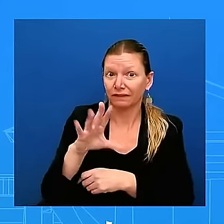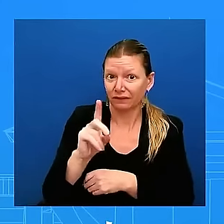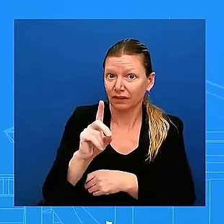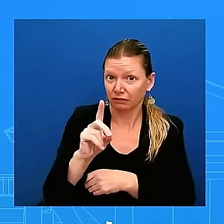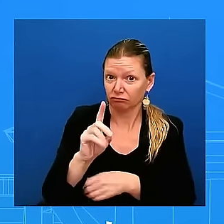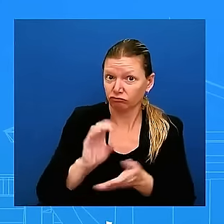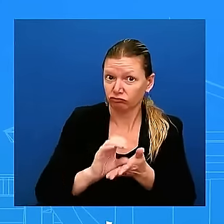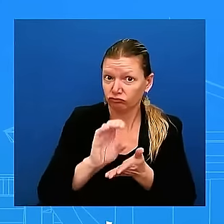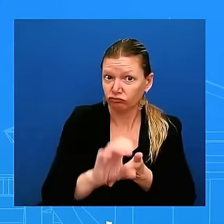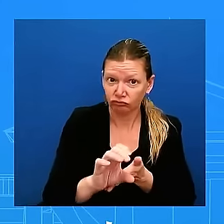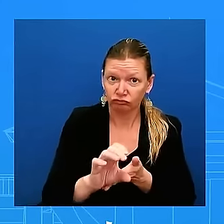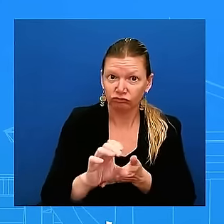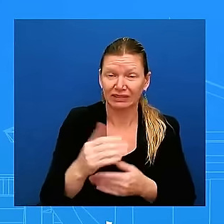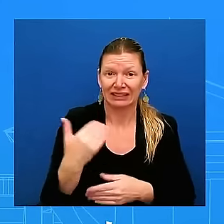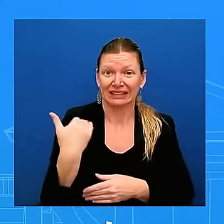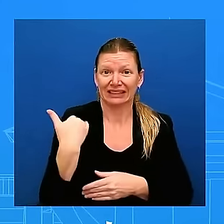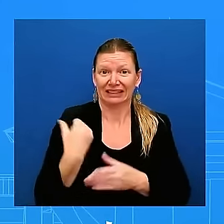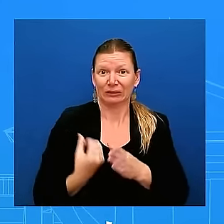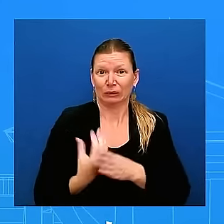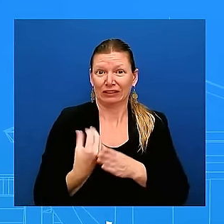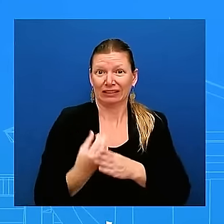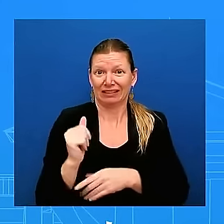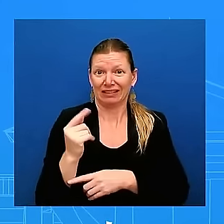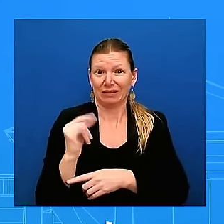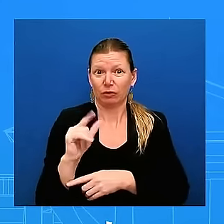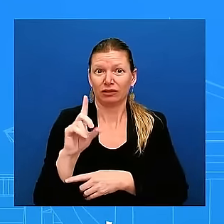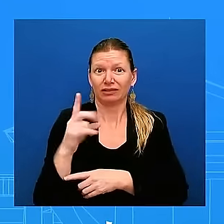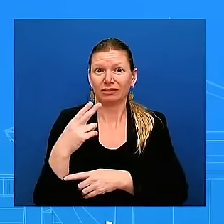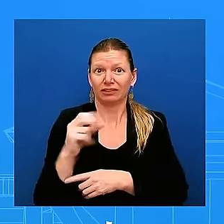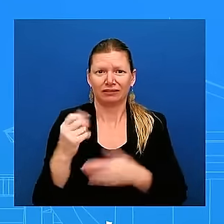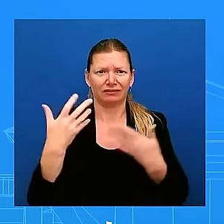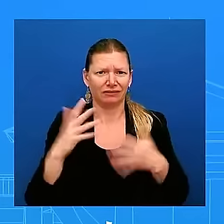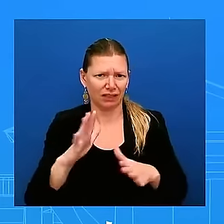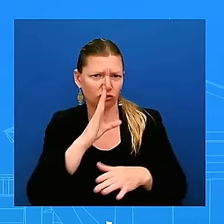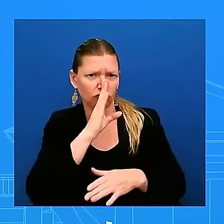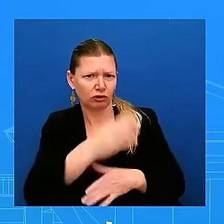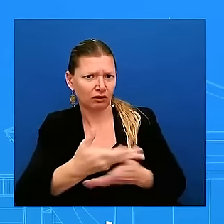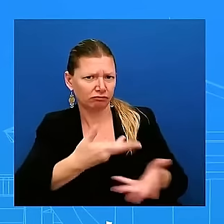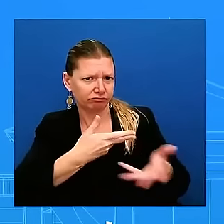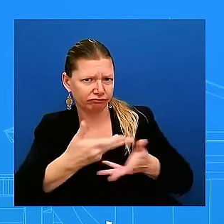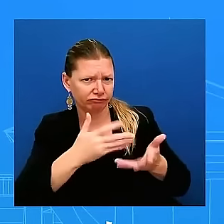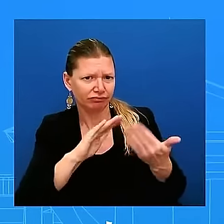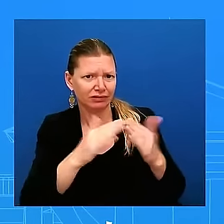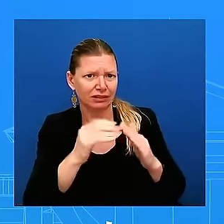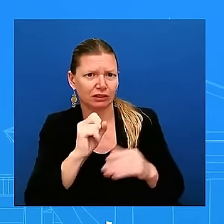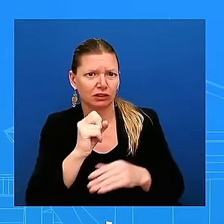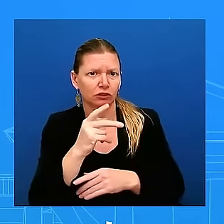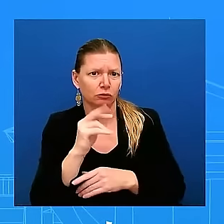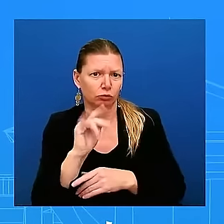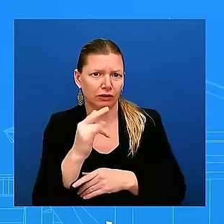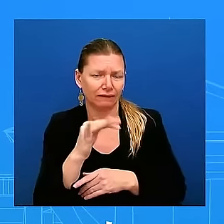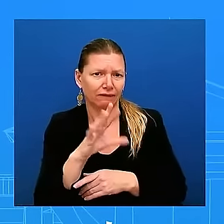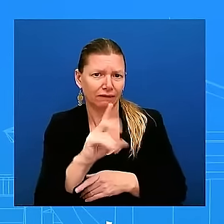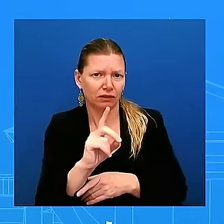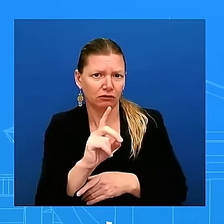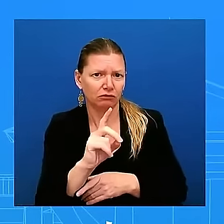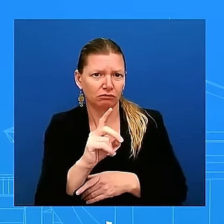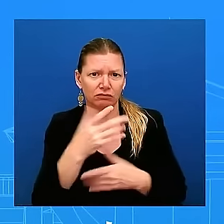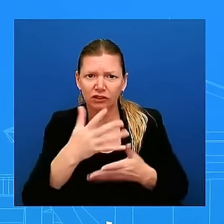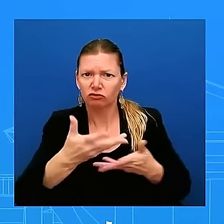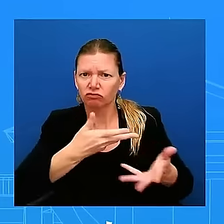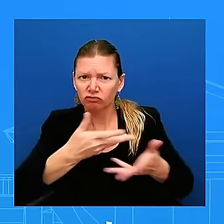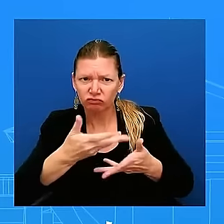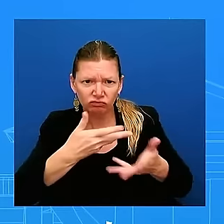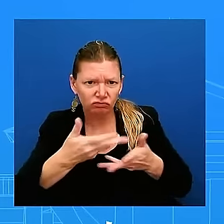and local officials to make sure they have the support they need but again this goes back to something that we talk about all the time from here which is the bipartisan